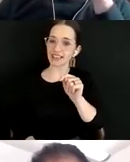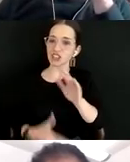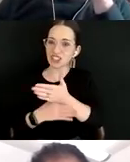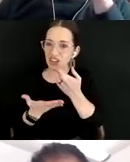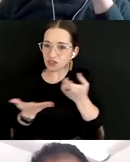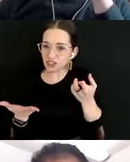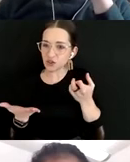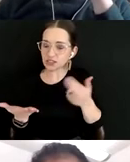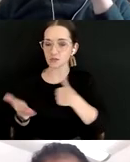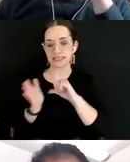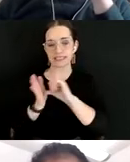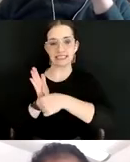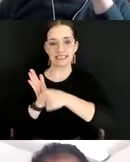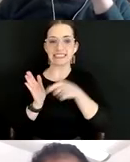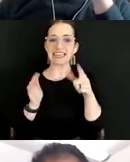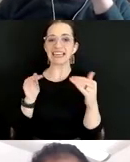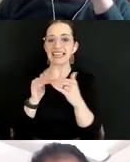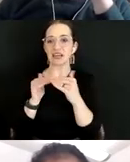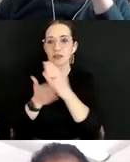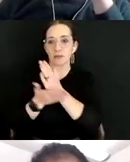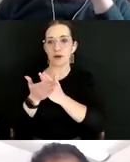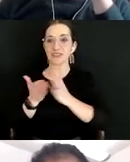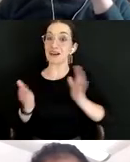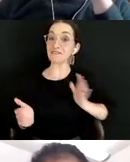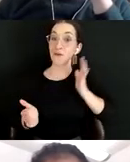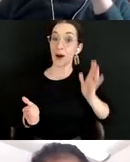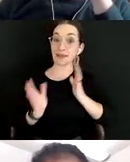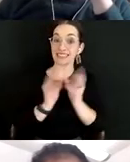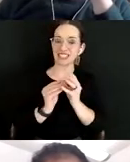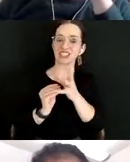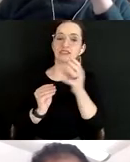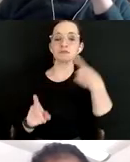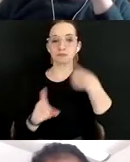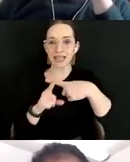course, that this is equal parts formal session and brainstorming.